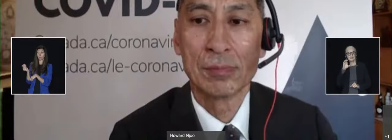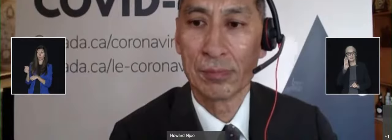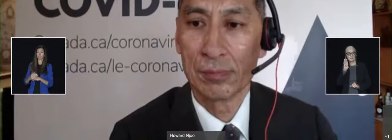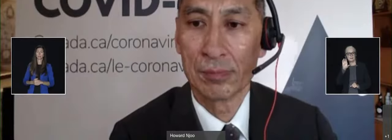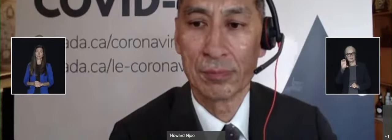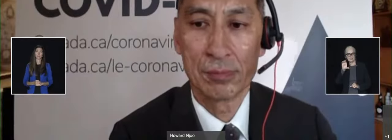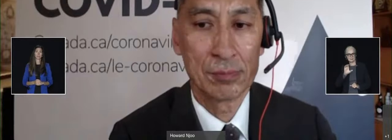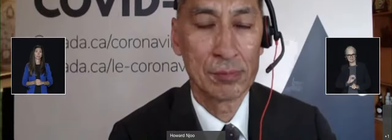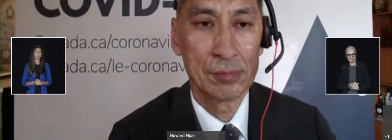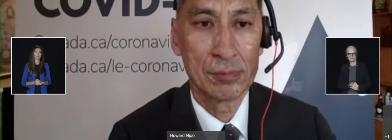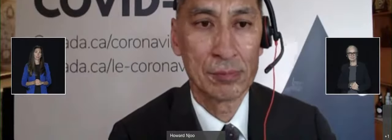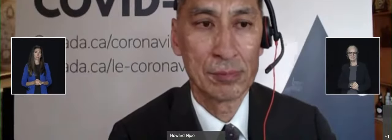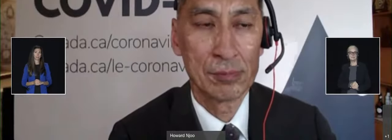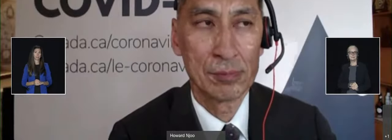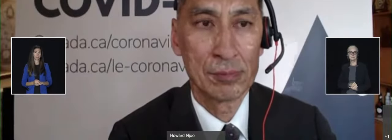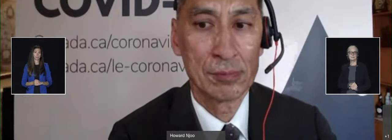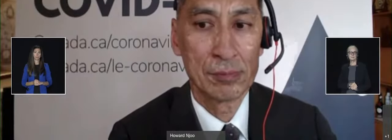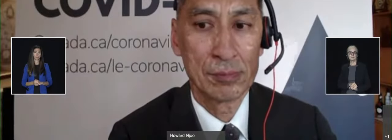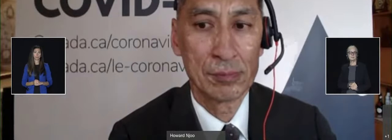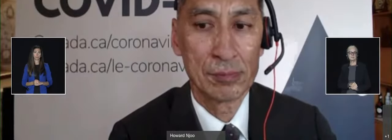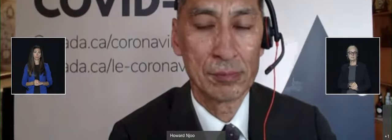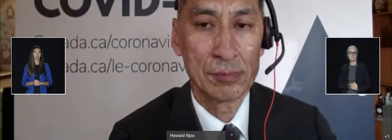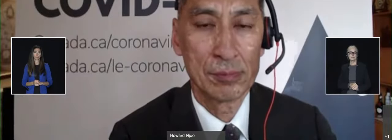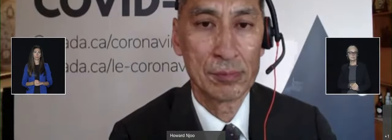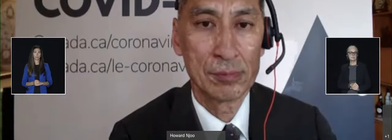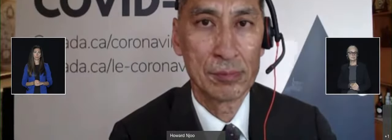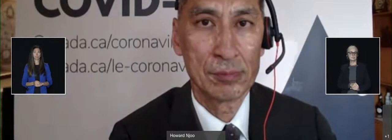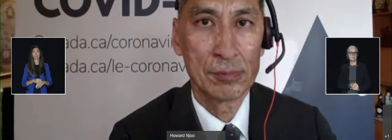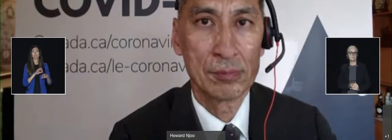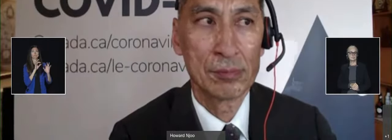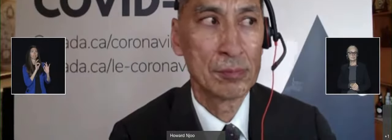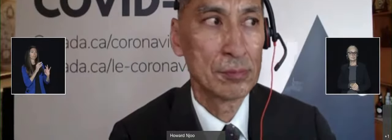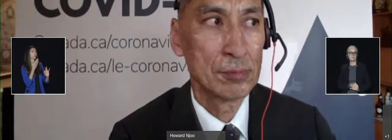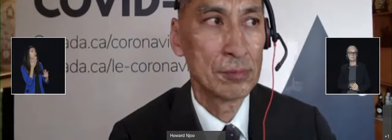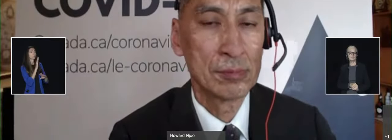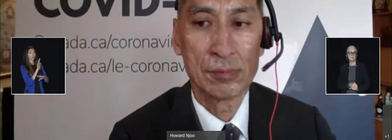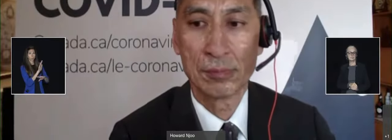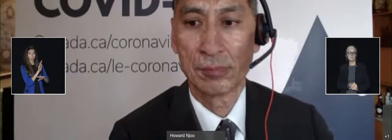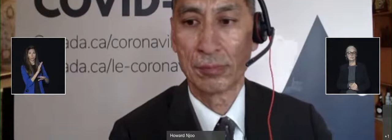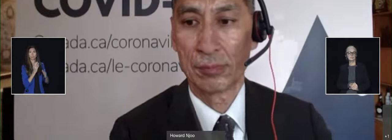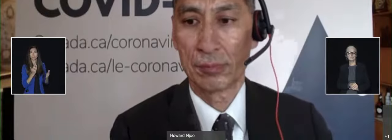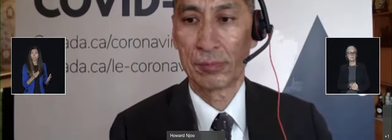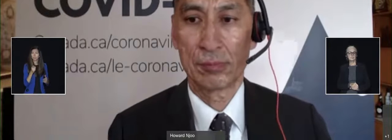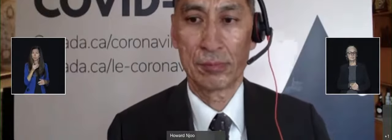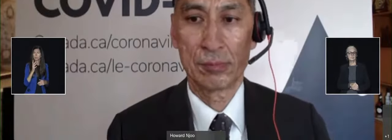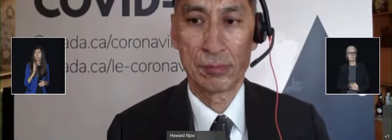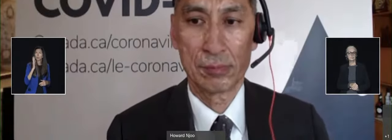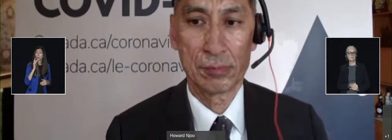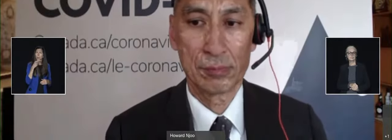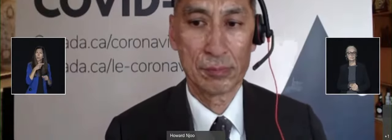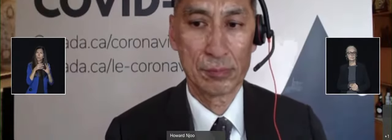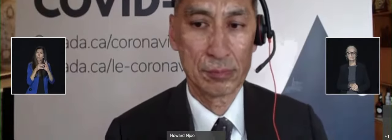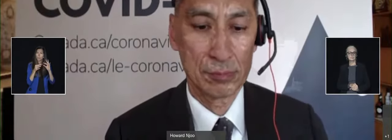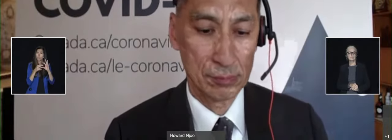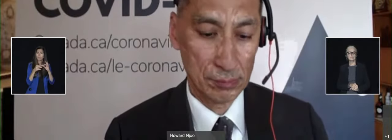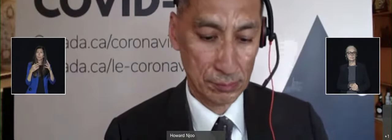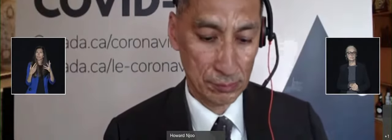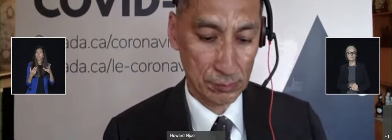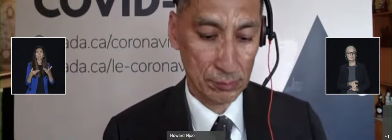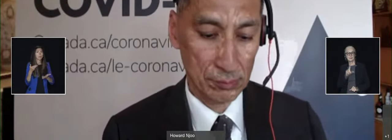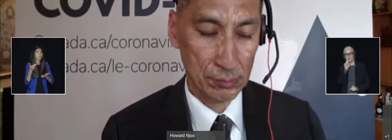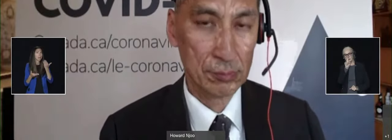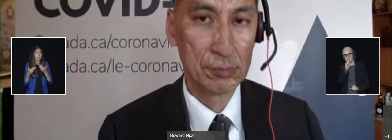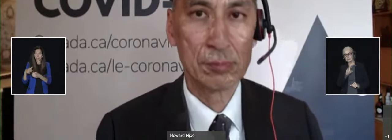National News. Please go ahead. Good afternoon. You had referred to increased public health